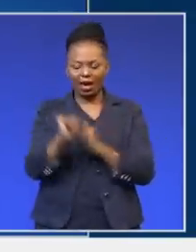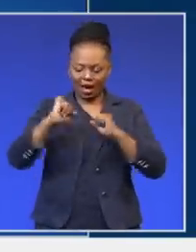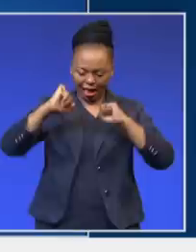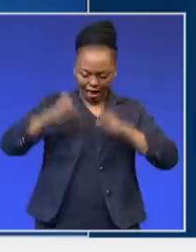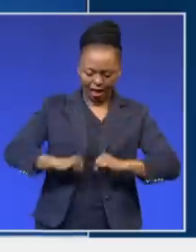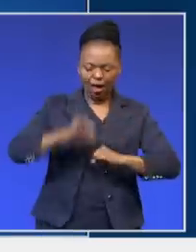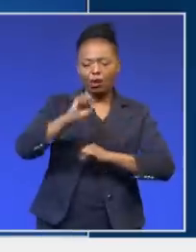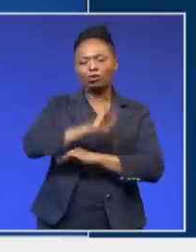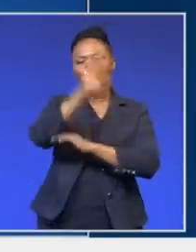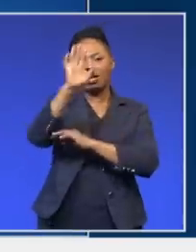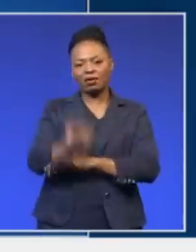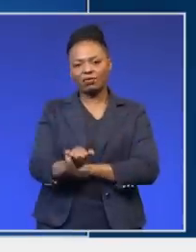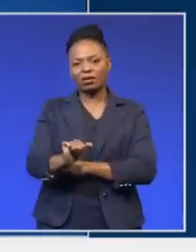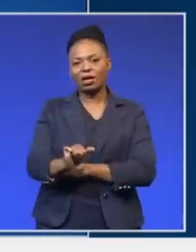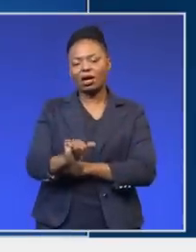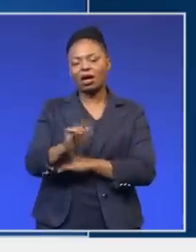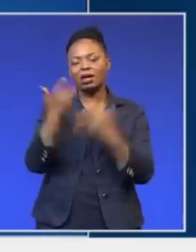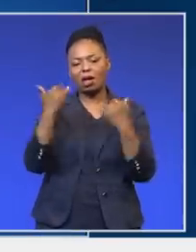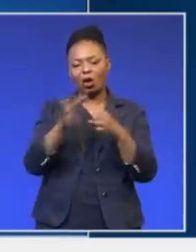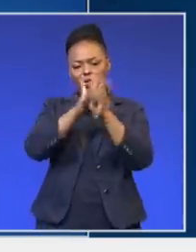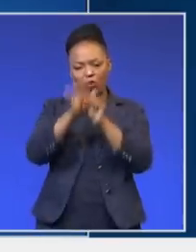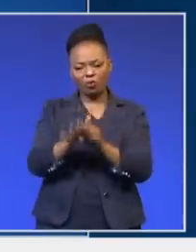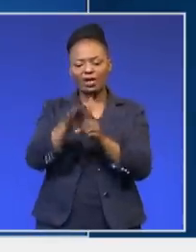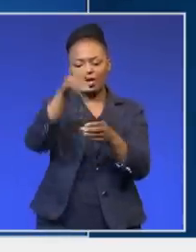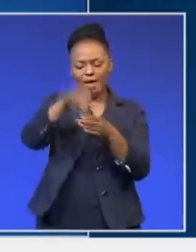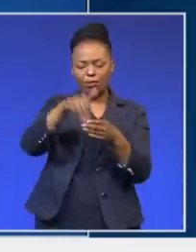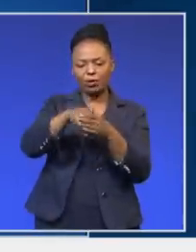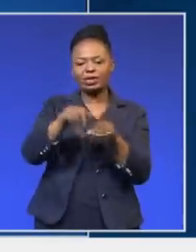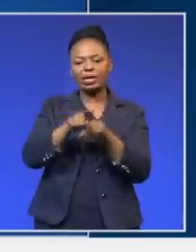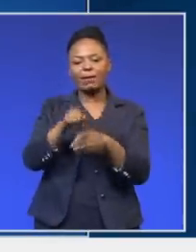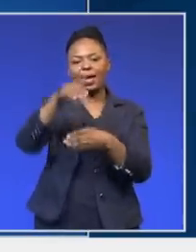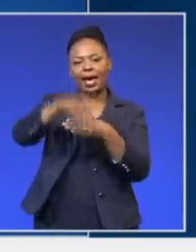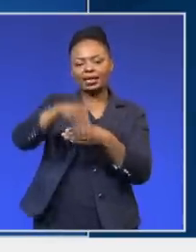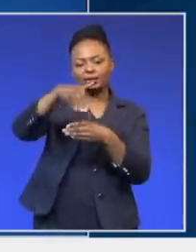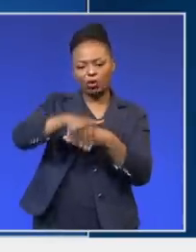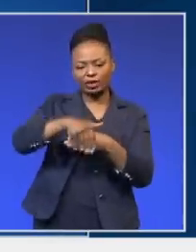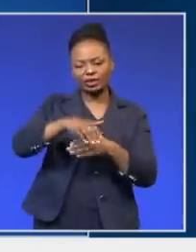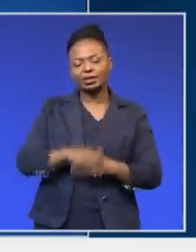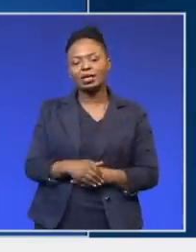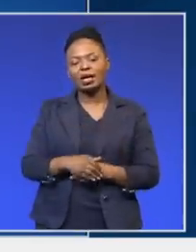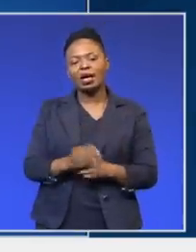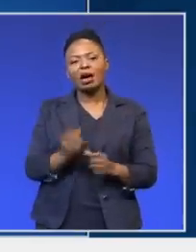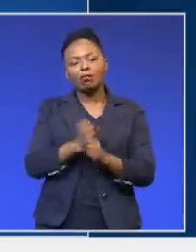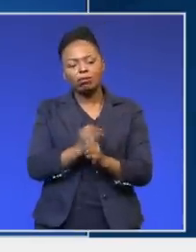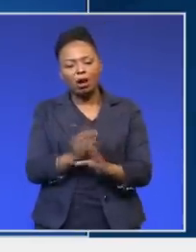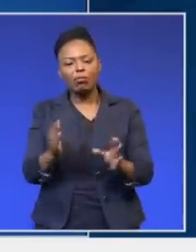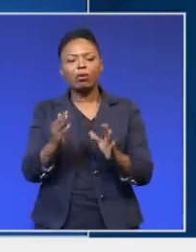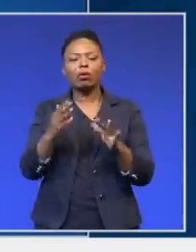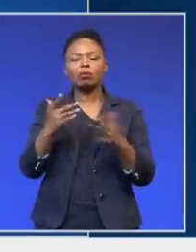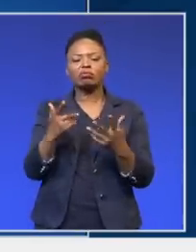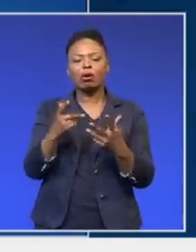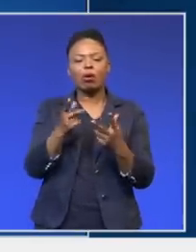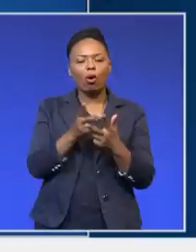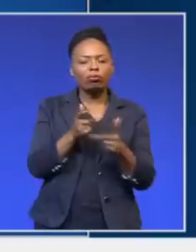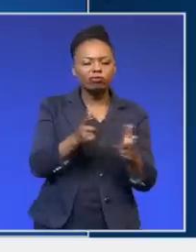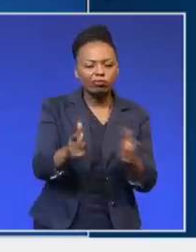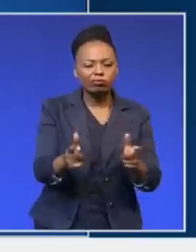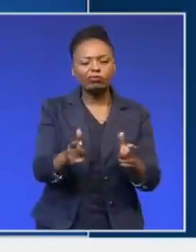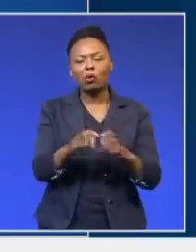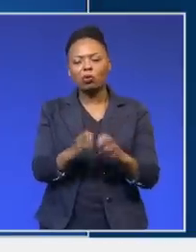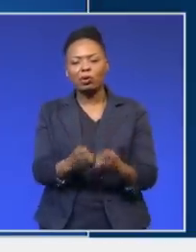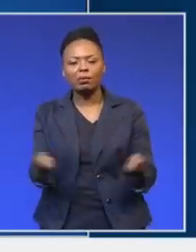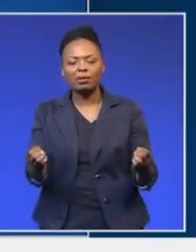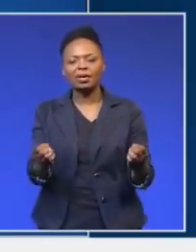covertly import and export ammunition, and whether they have still used that,